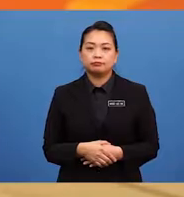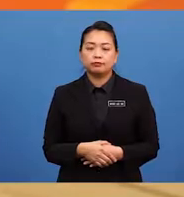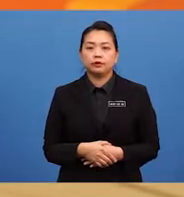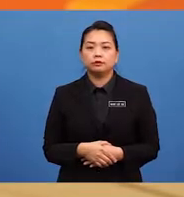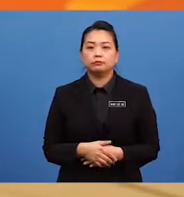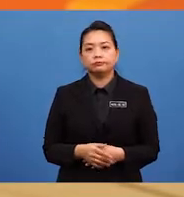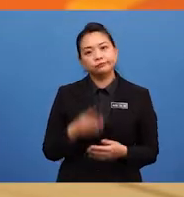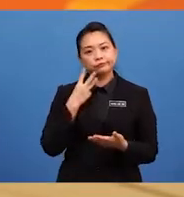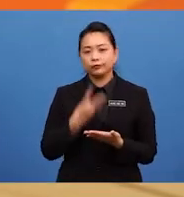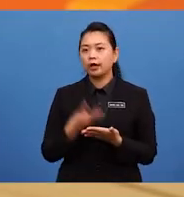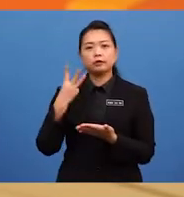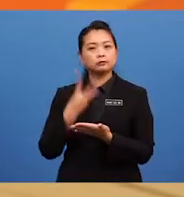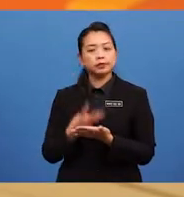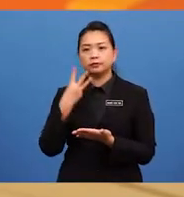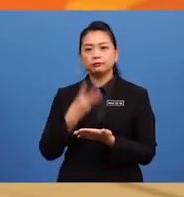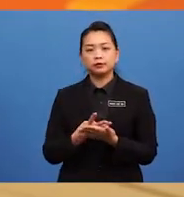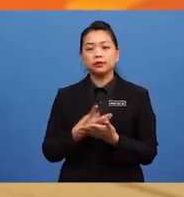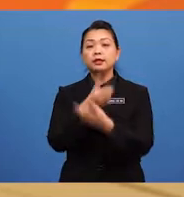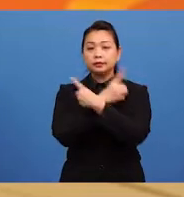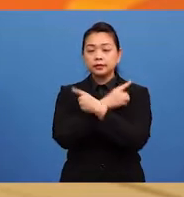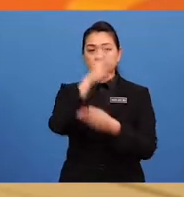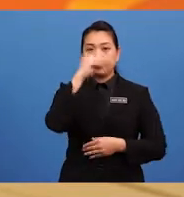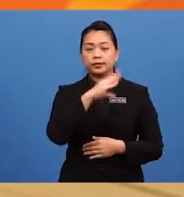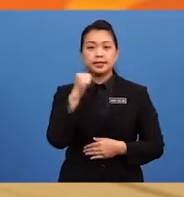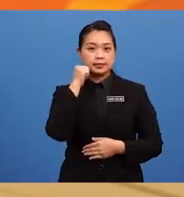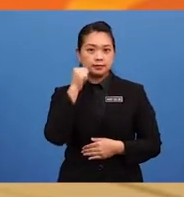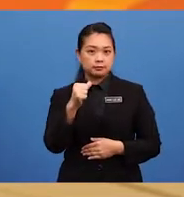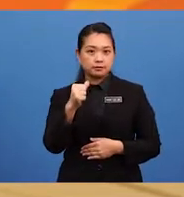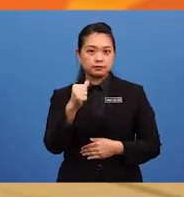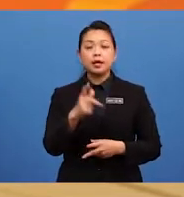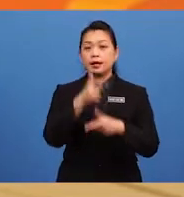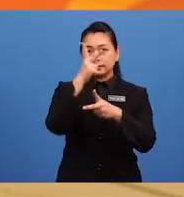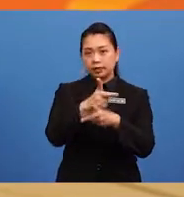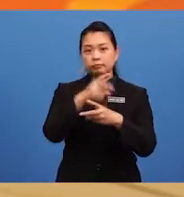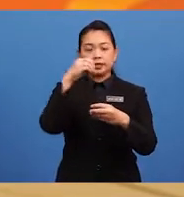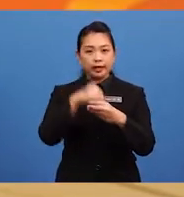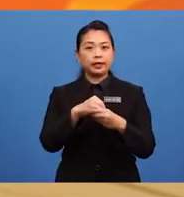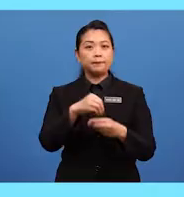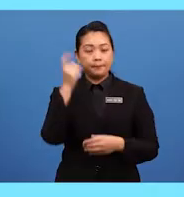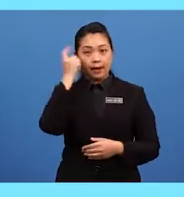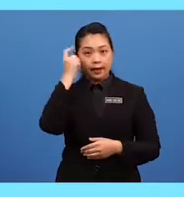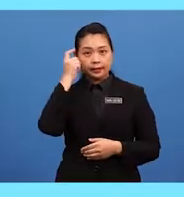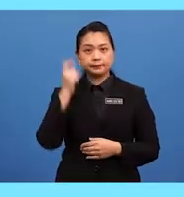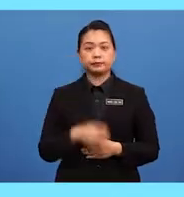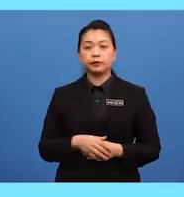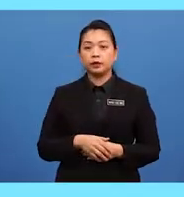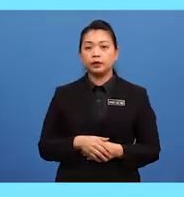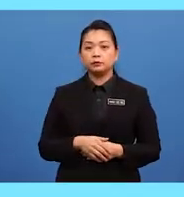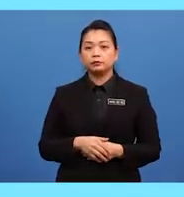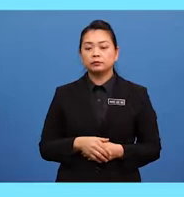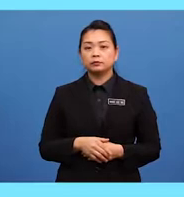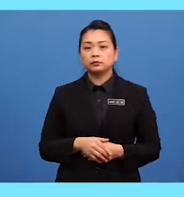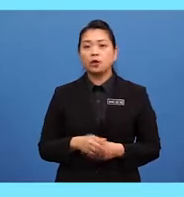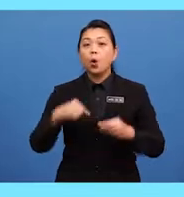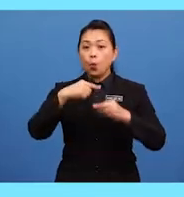Well, well, well, Dear boys and girls, keep this in mind with you. Whenever there are